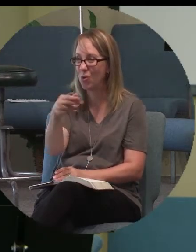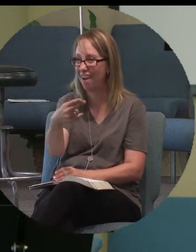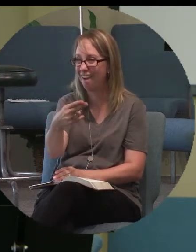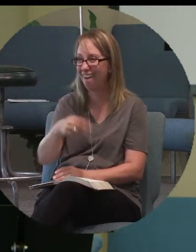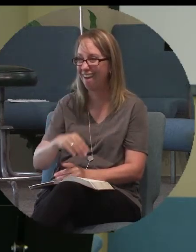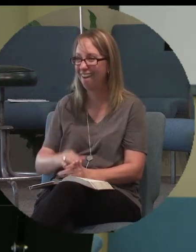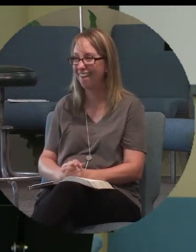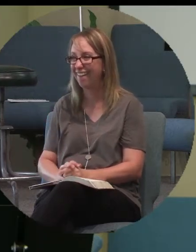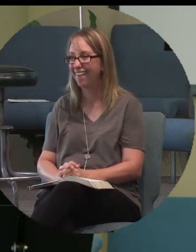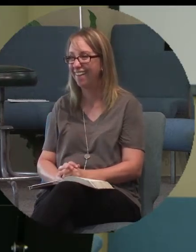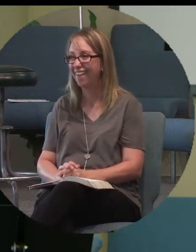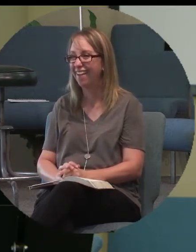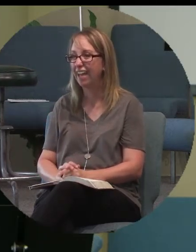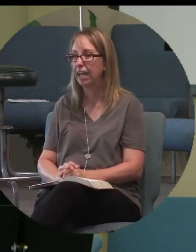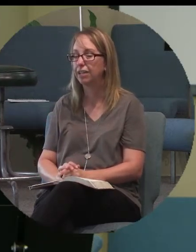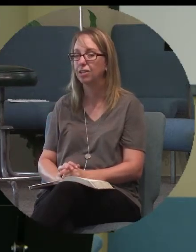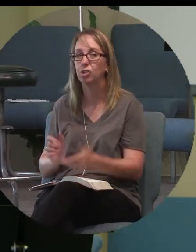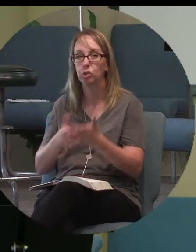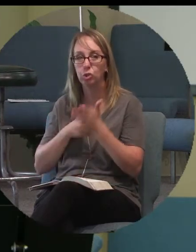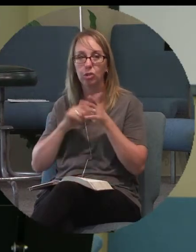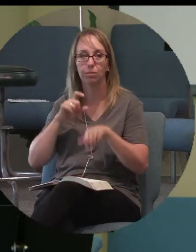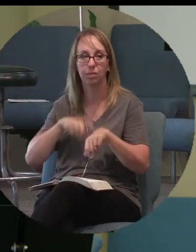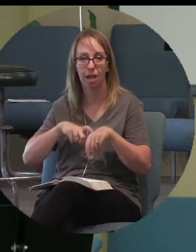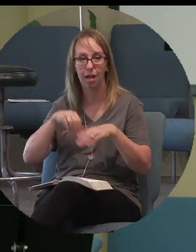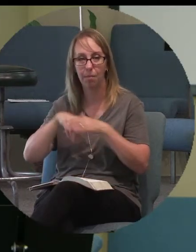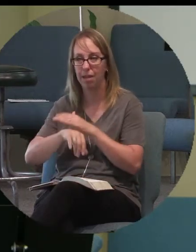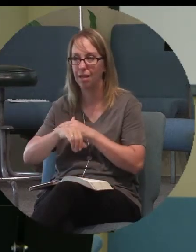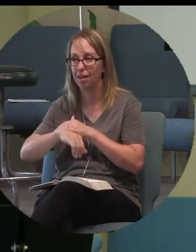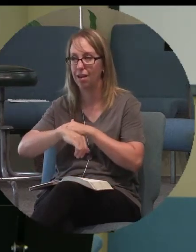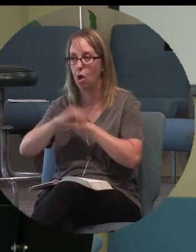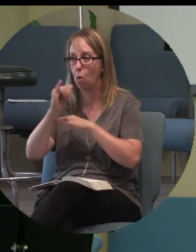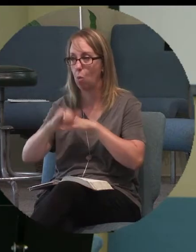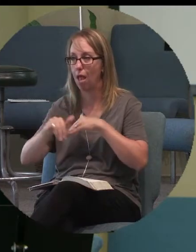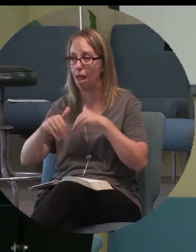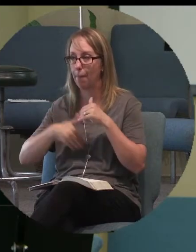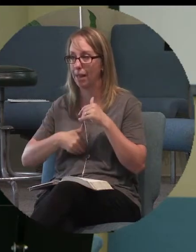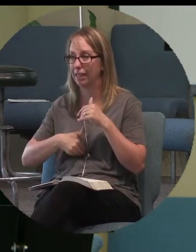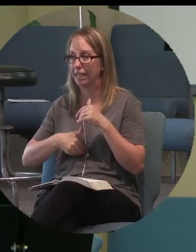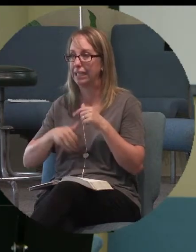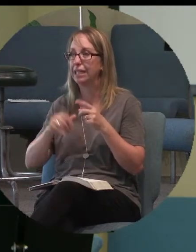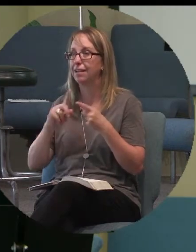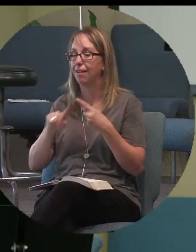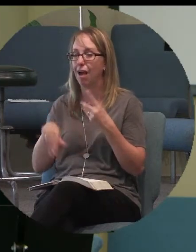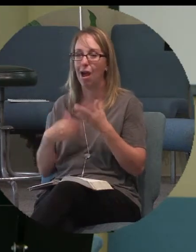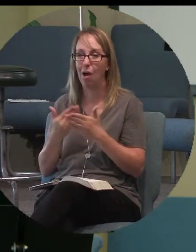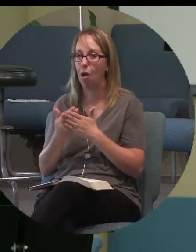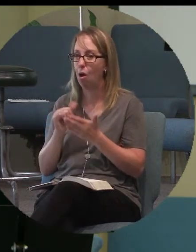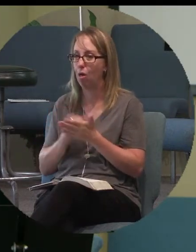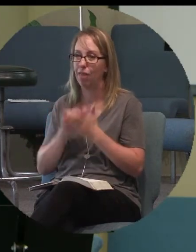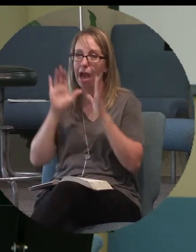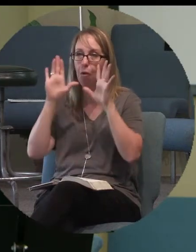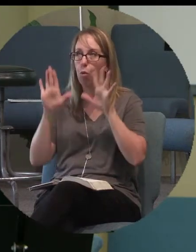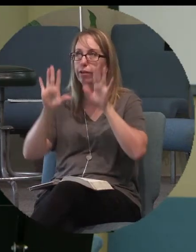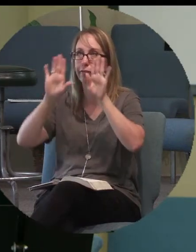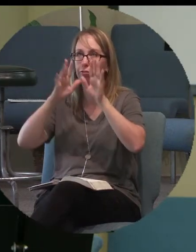It took him time in a fish's belly and all that wonderful decor